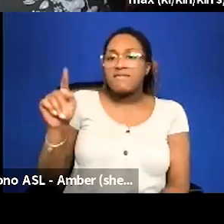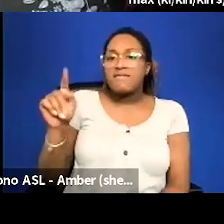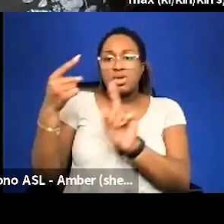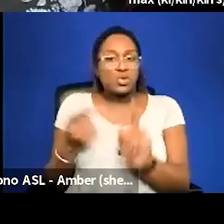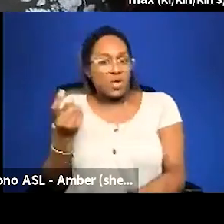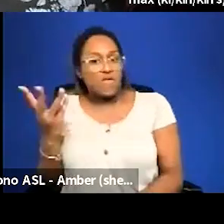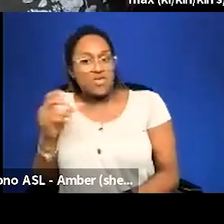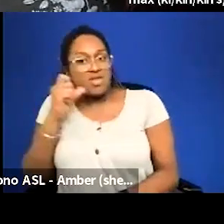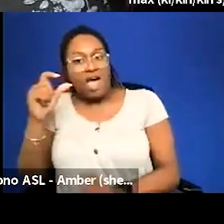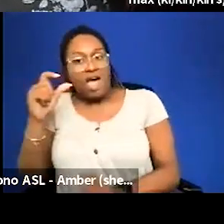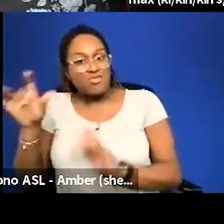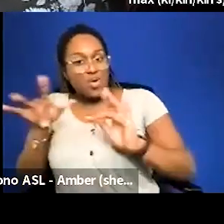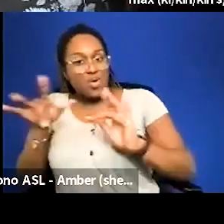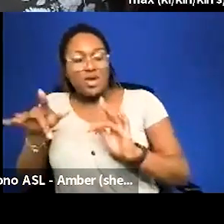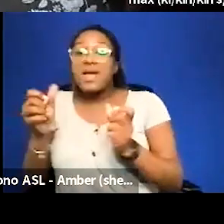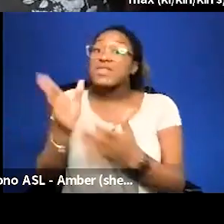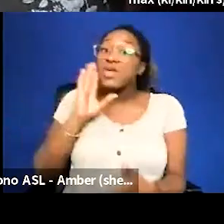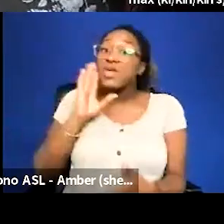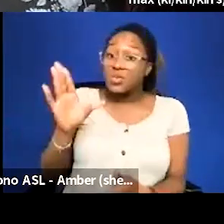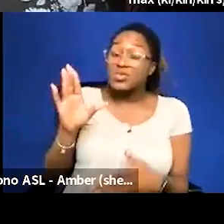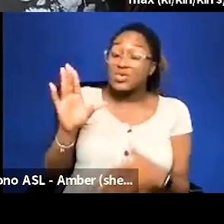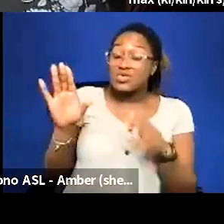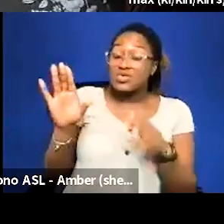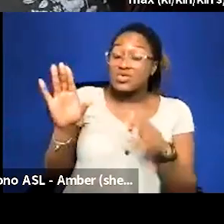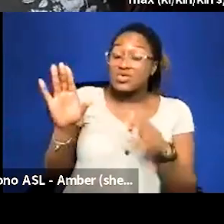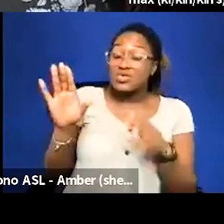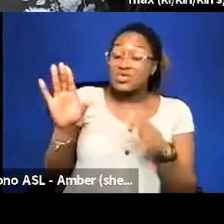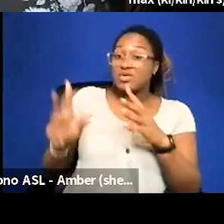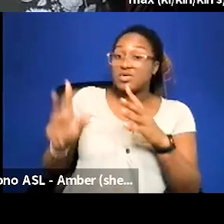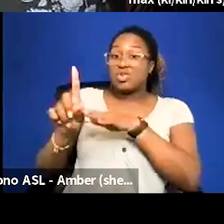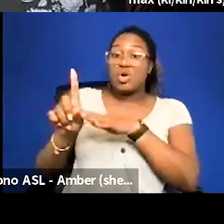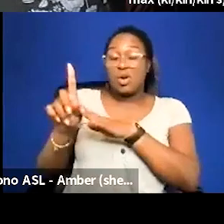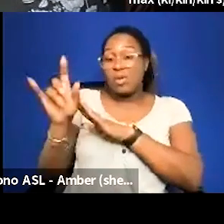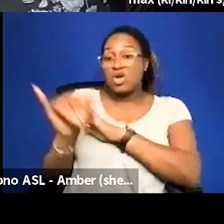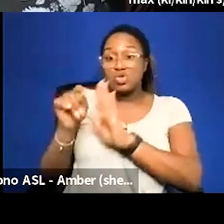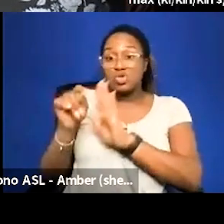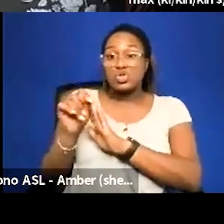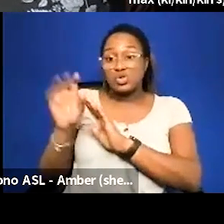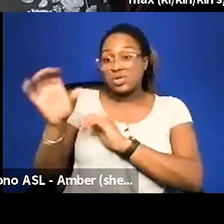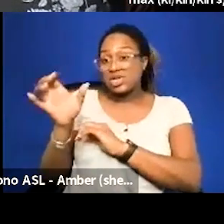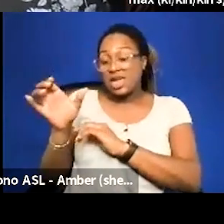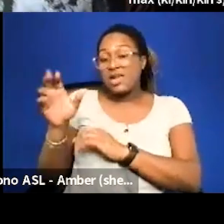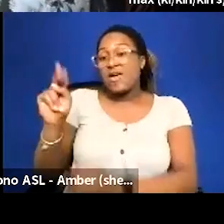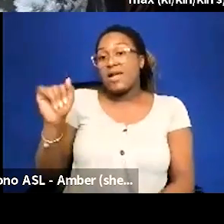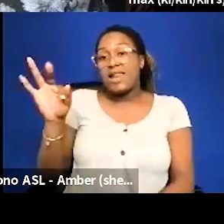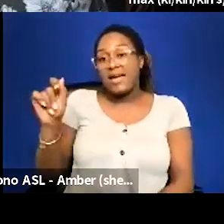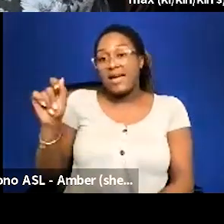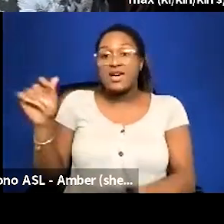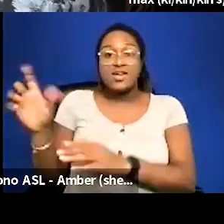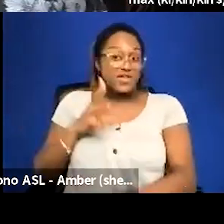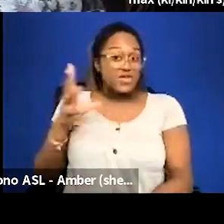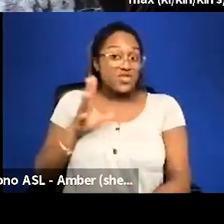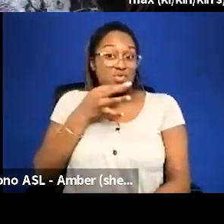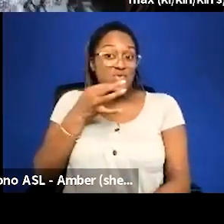sessions but everything that was recorded will be coming to our youtube channel which is nafa official very soon um and you can also see our past